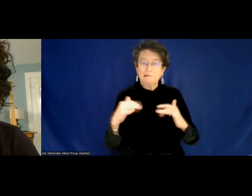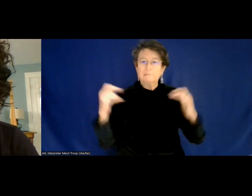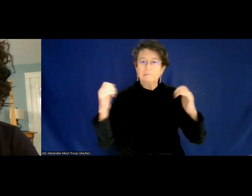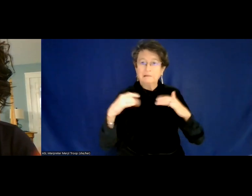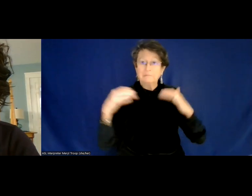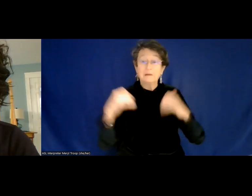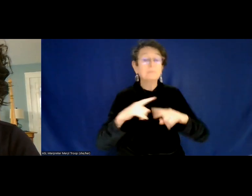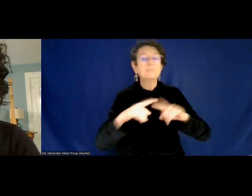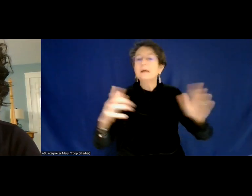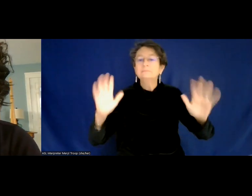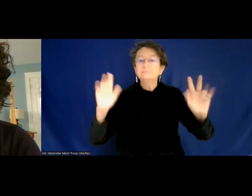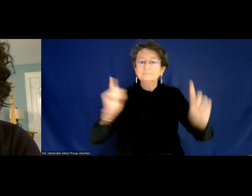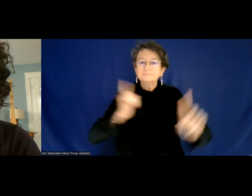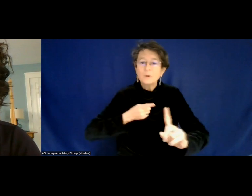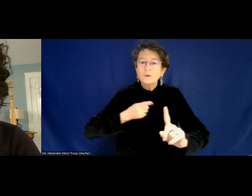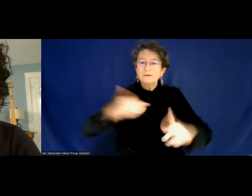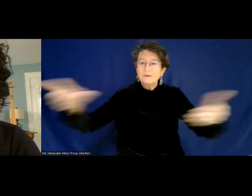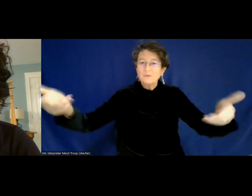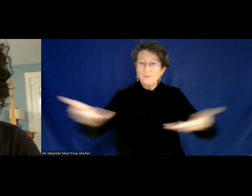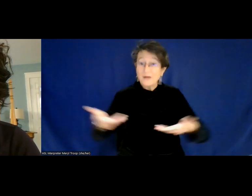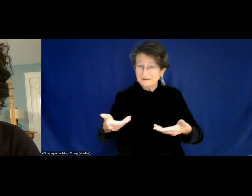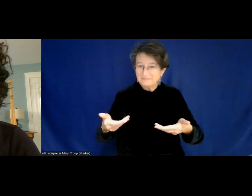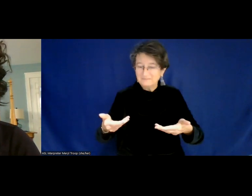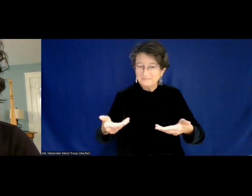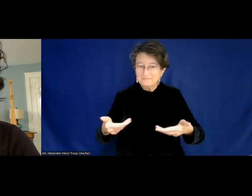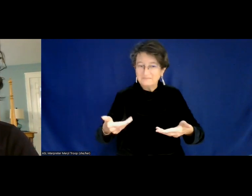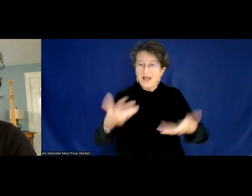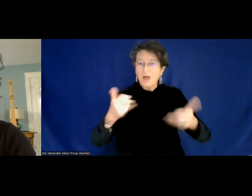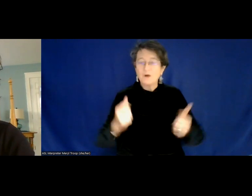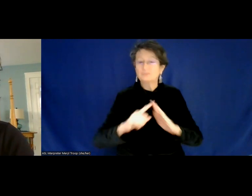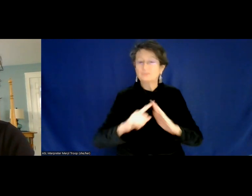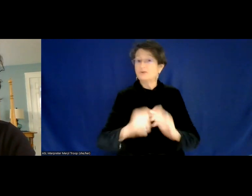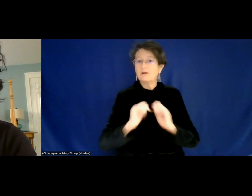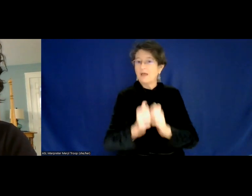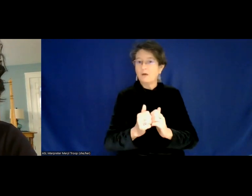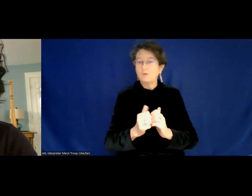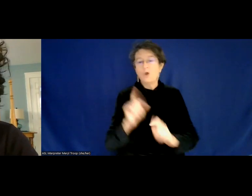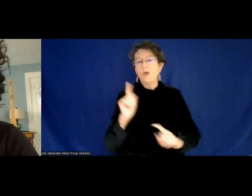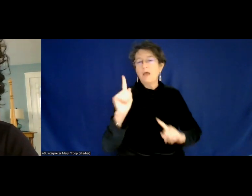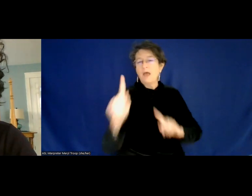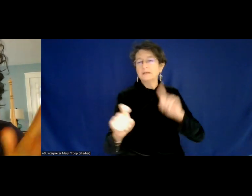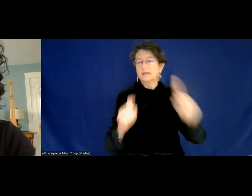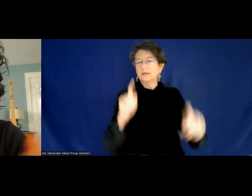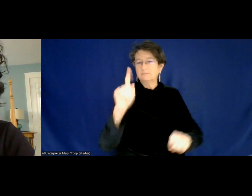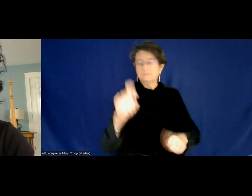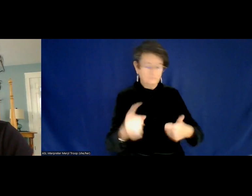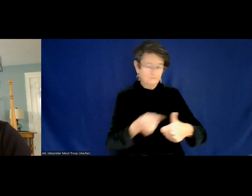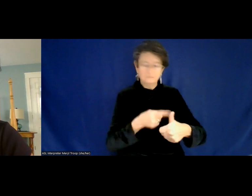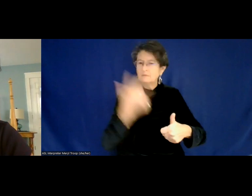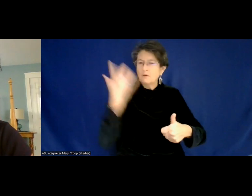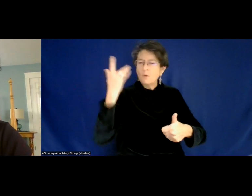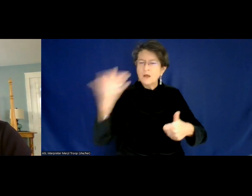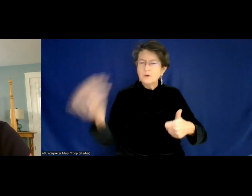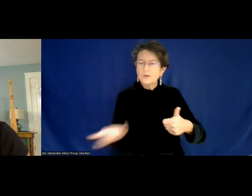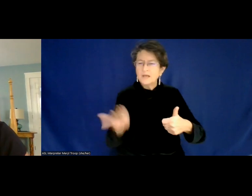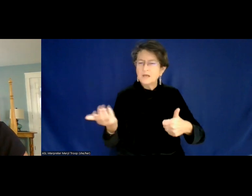Welcome. I want to ask a few questions to start us off. First of all, why are we here? Why is creating